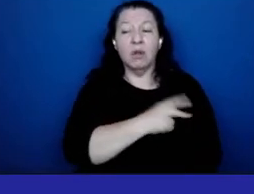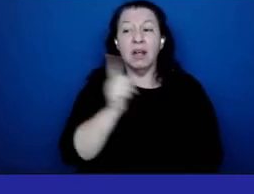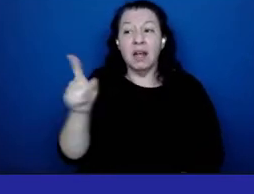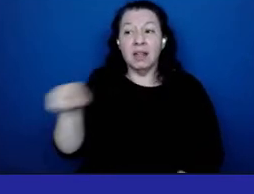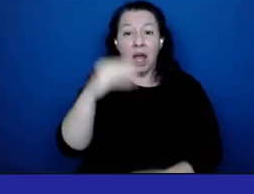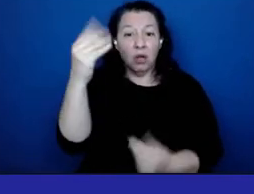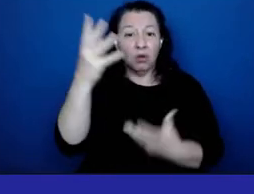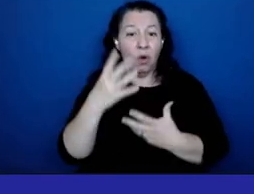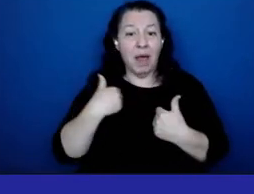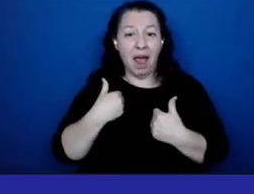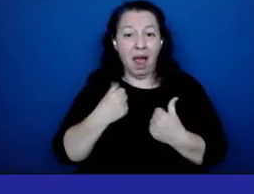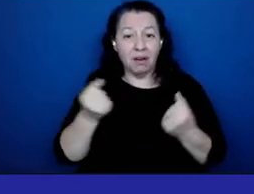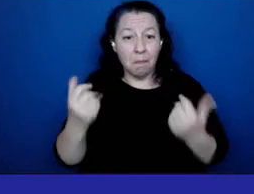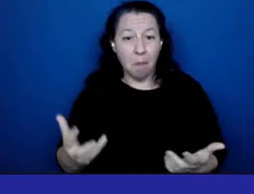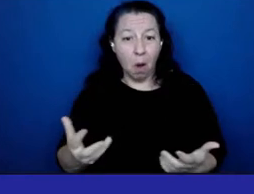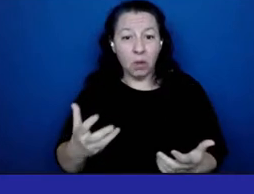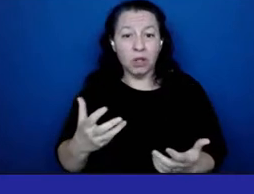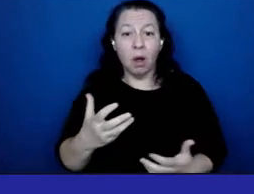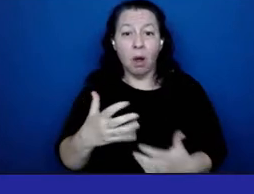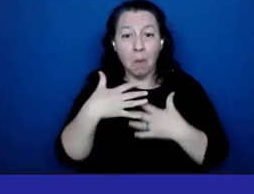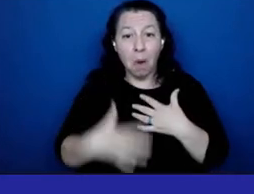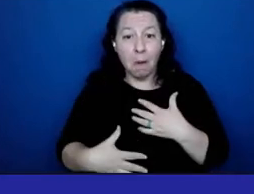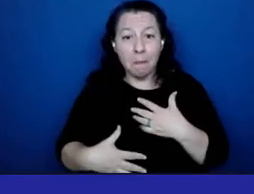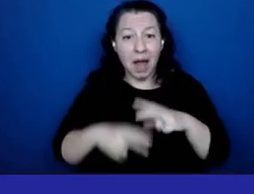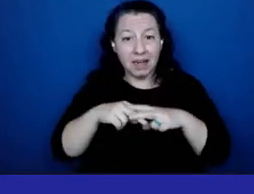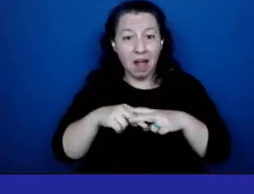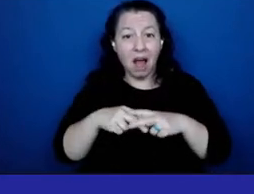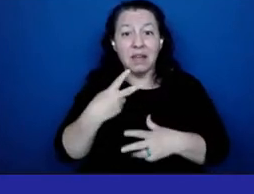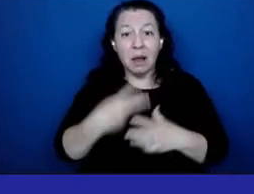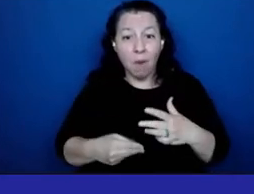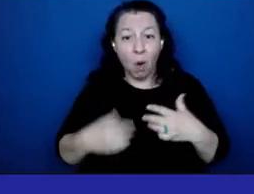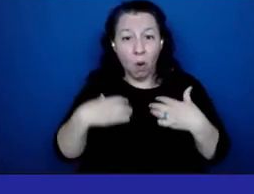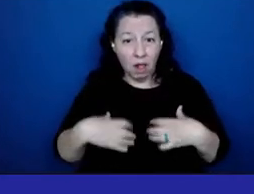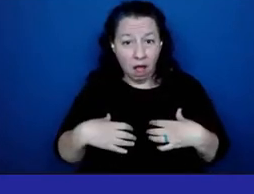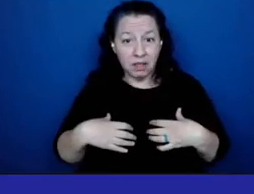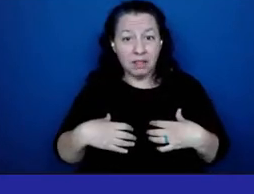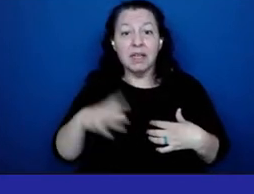multiple blood clots in both lungs and i was diagnosed with a pulmonary embolism